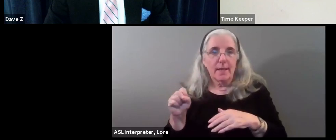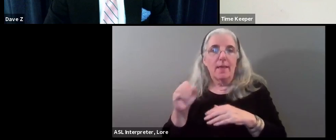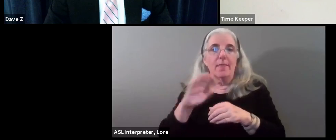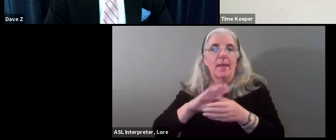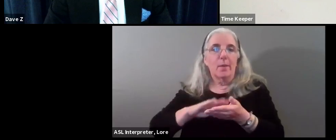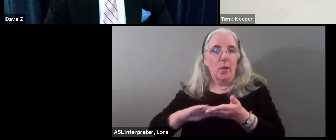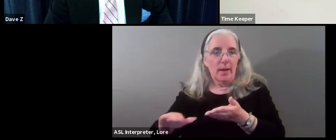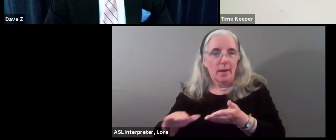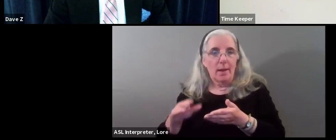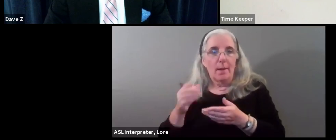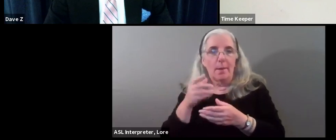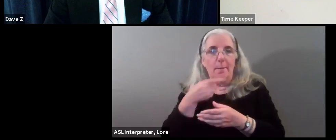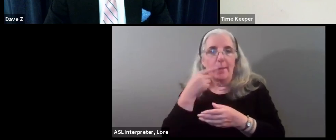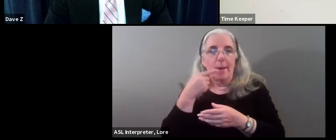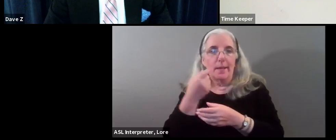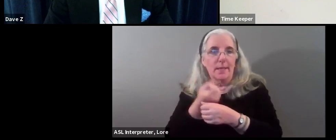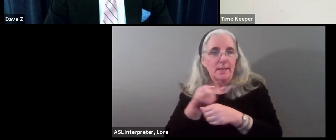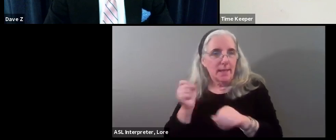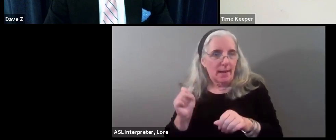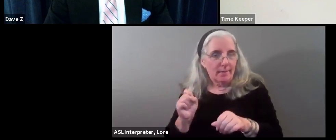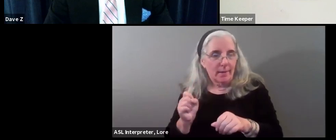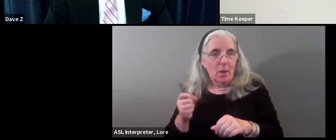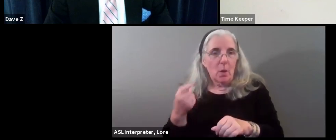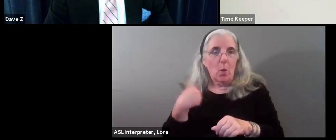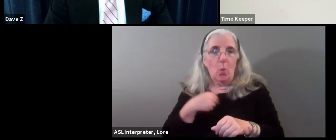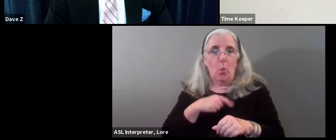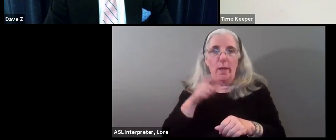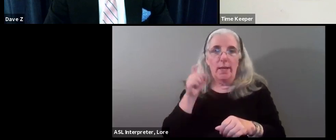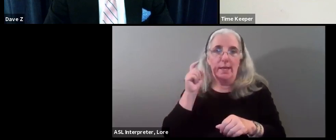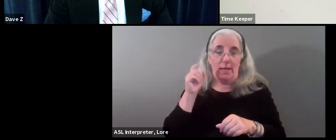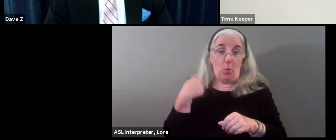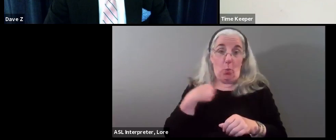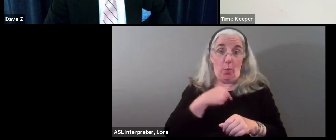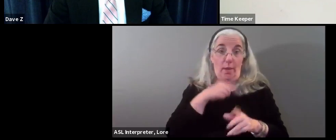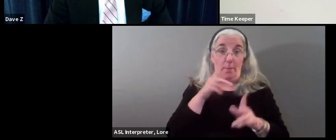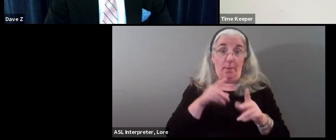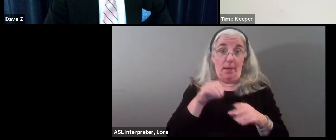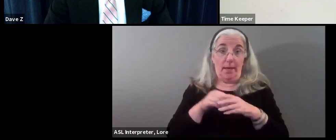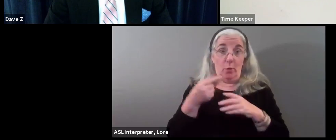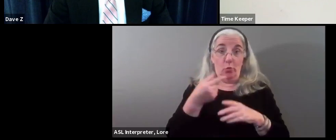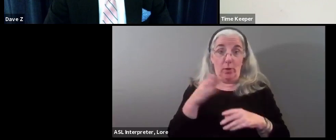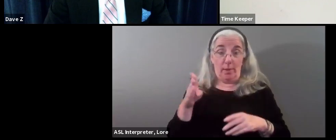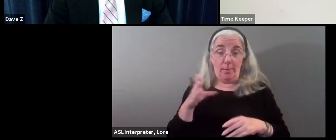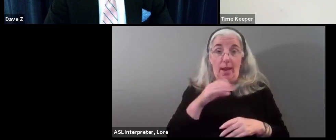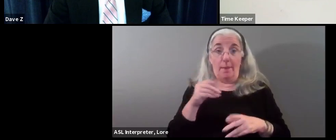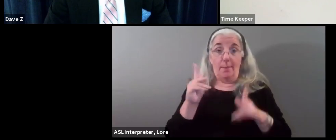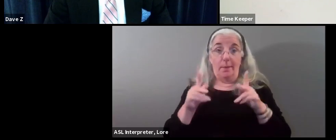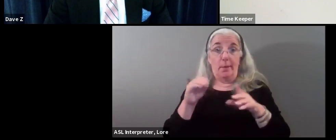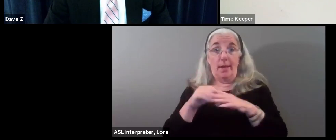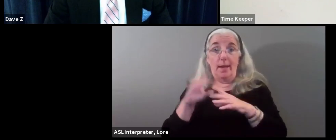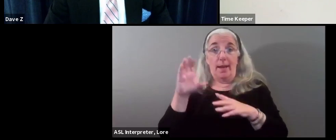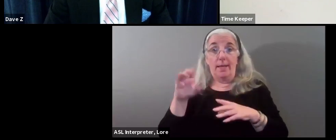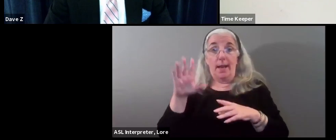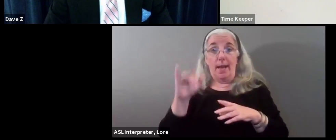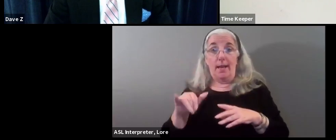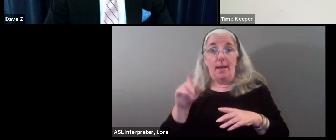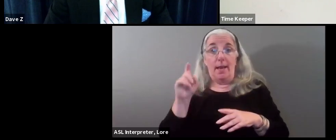We really have to, we, the people, the residents of Greenbelt and the residents of the county really have to